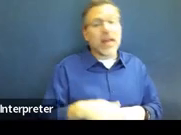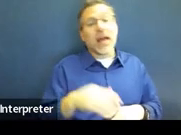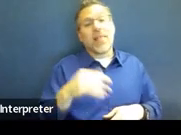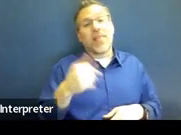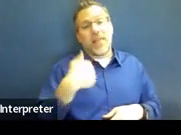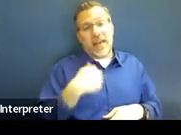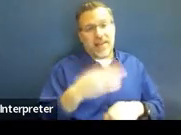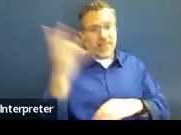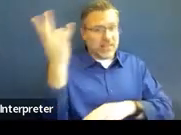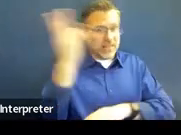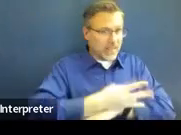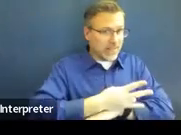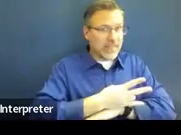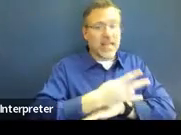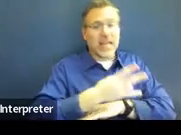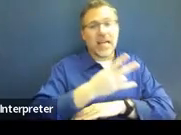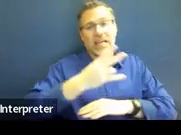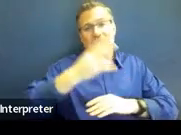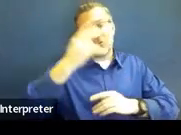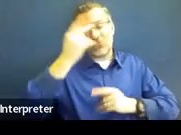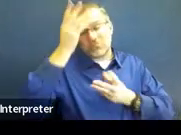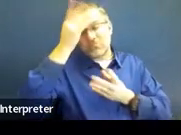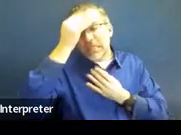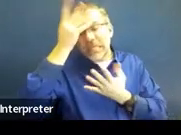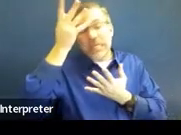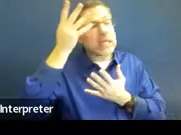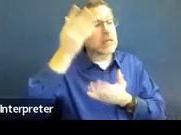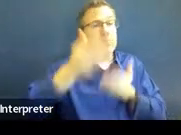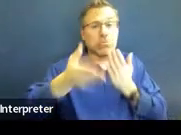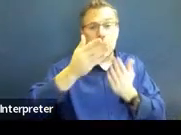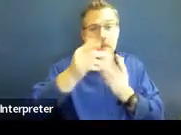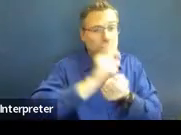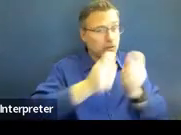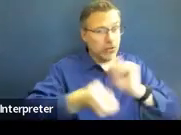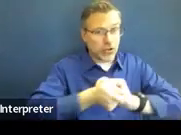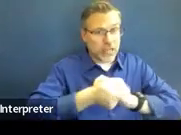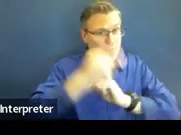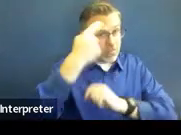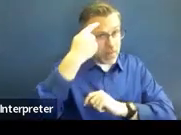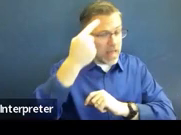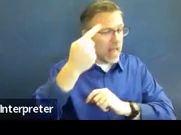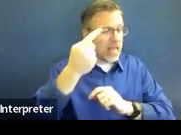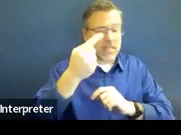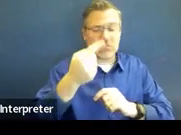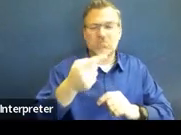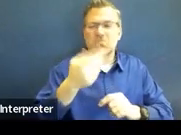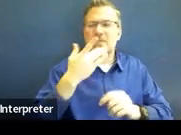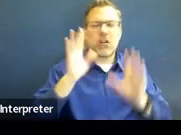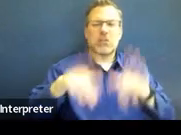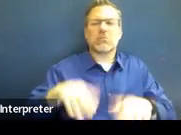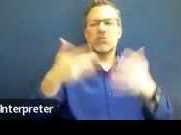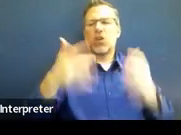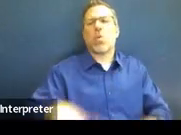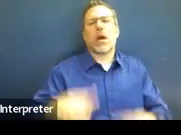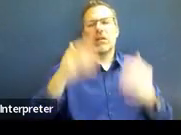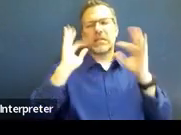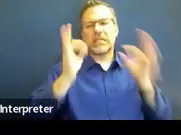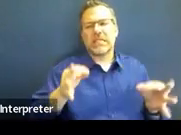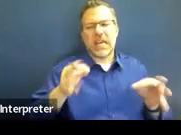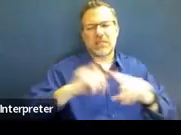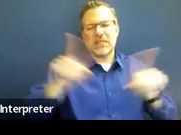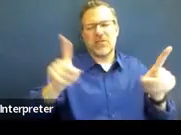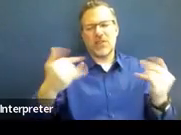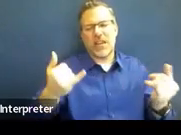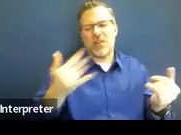to think about it, potentially change their mind. So you need to give them that time, and this document allows